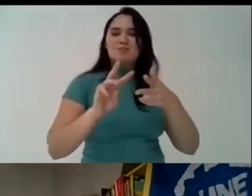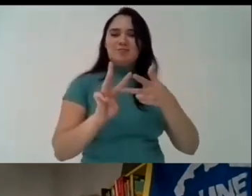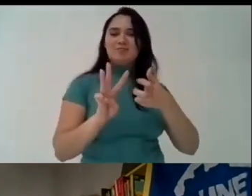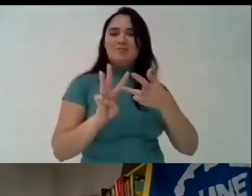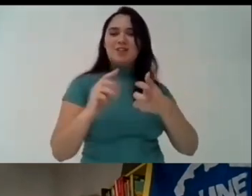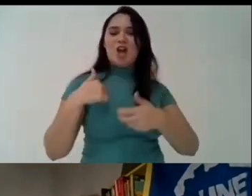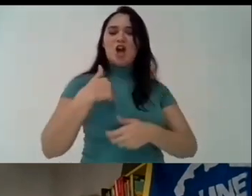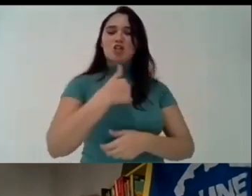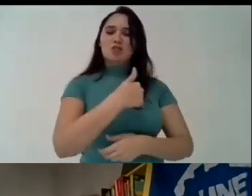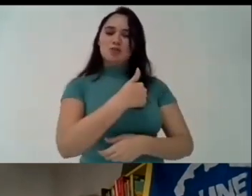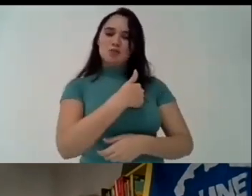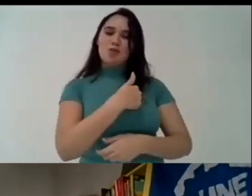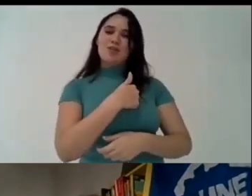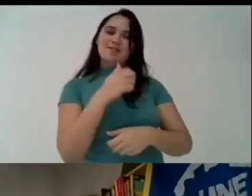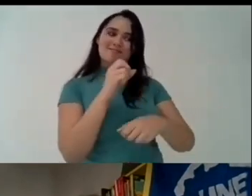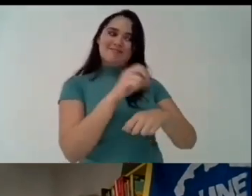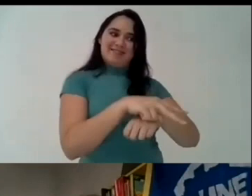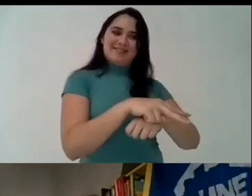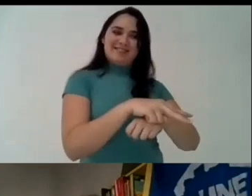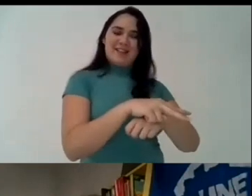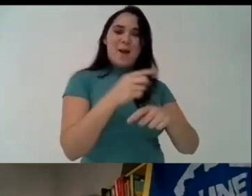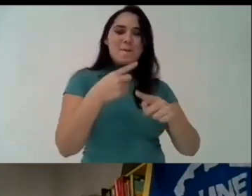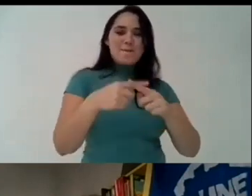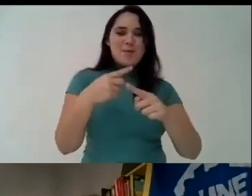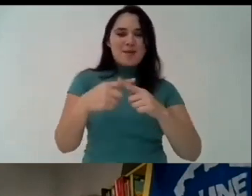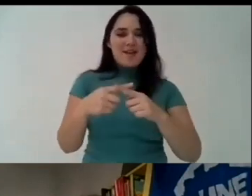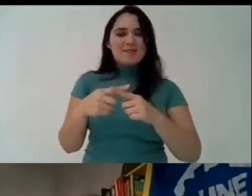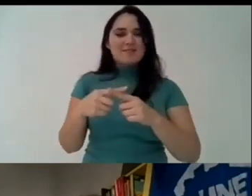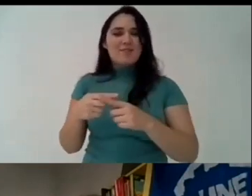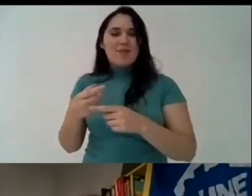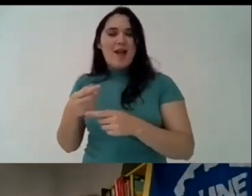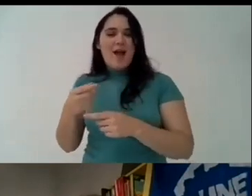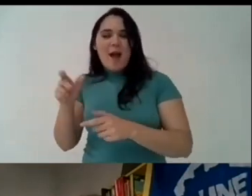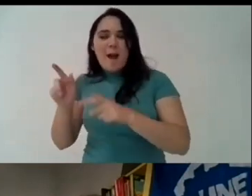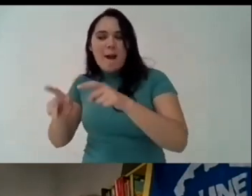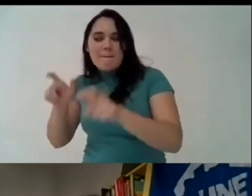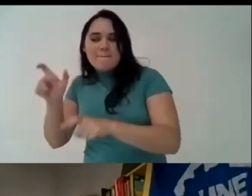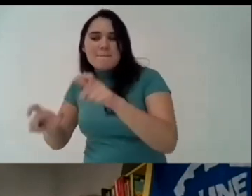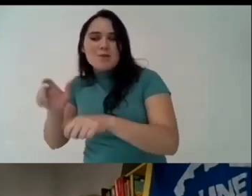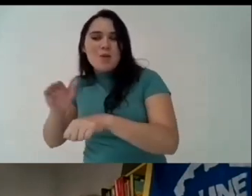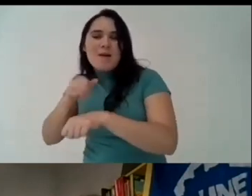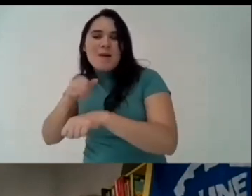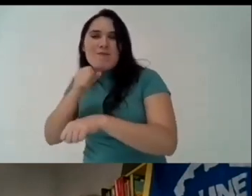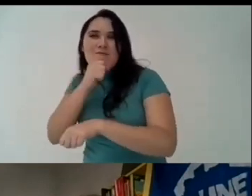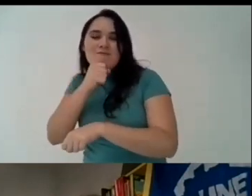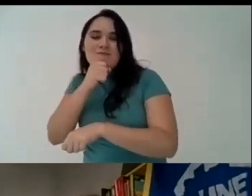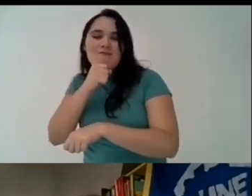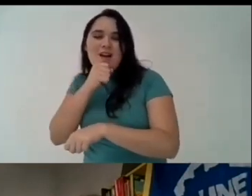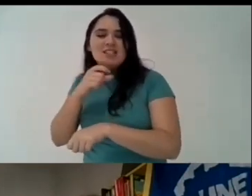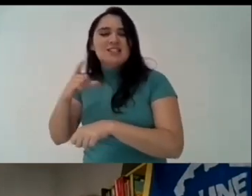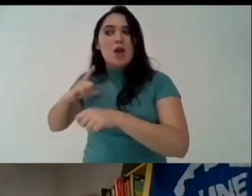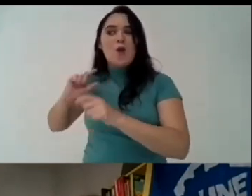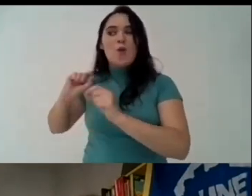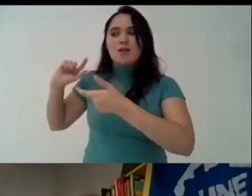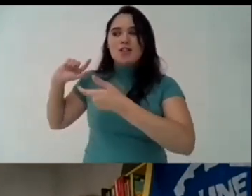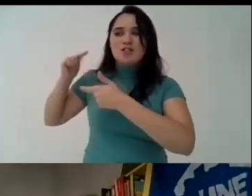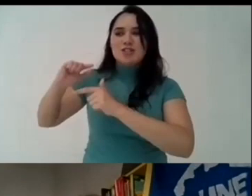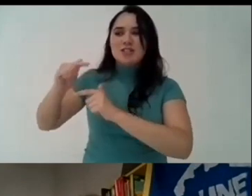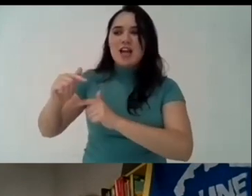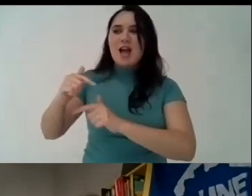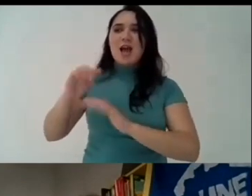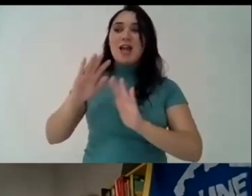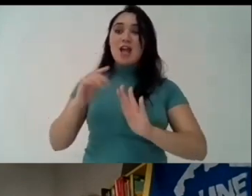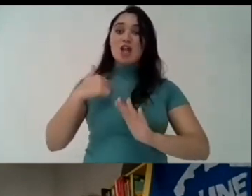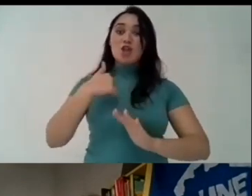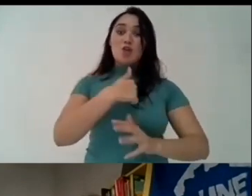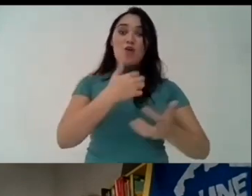are part of the brazilian indigenous movement because the older brazilian indigenous they they have some traditional